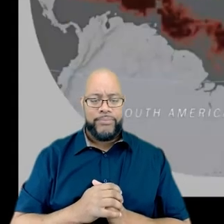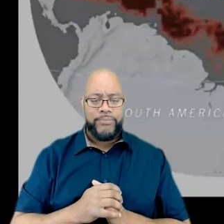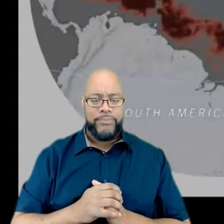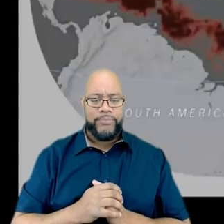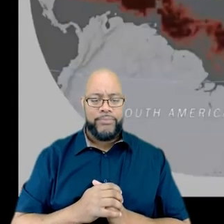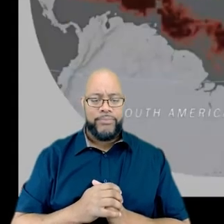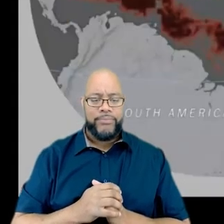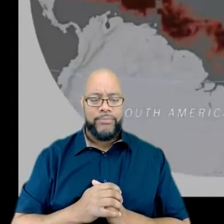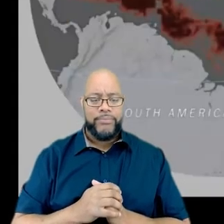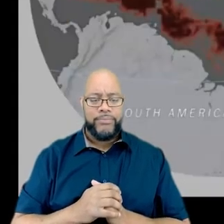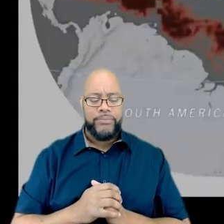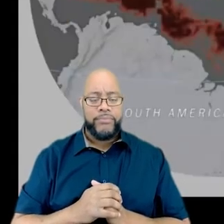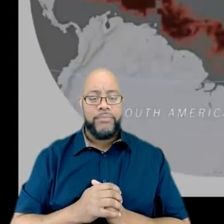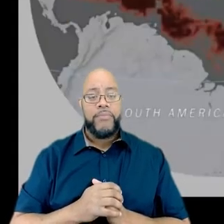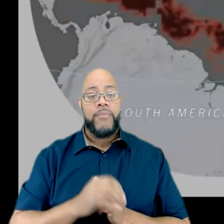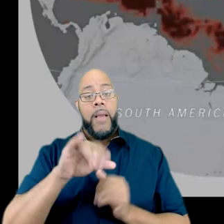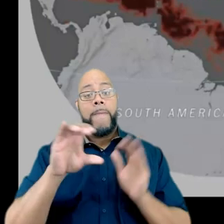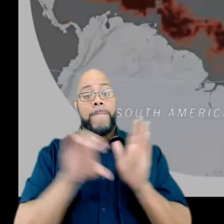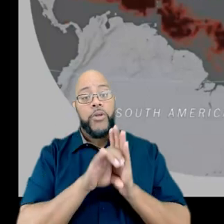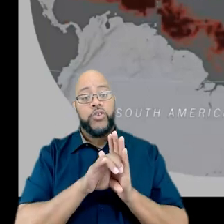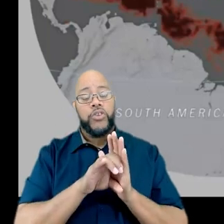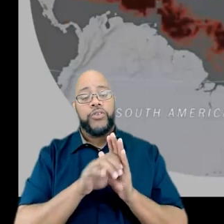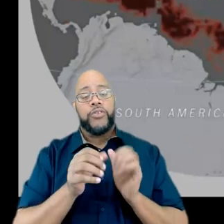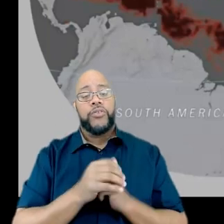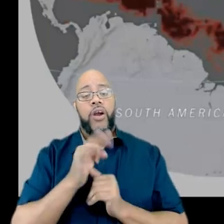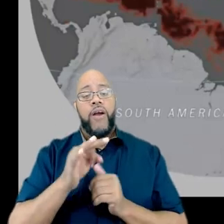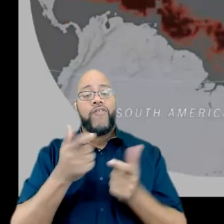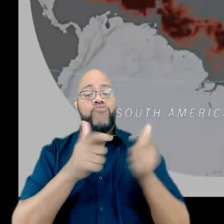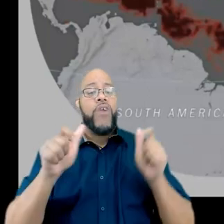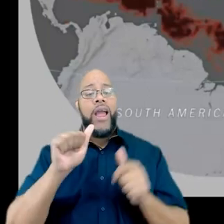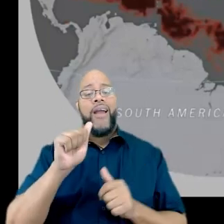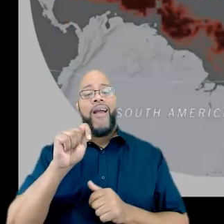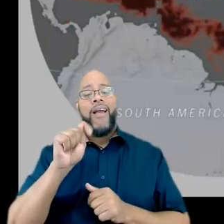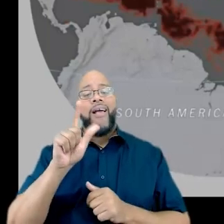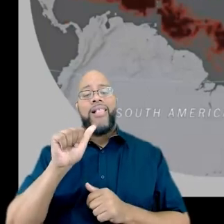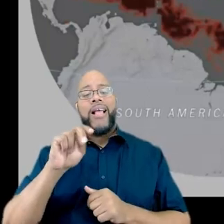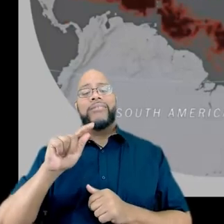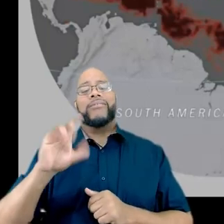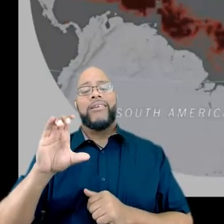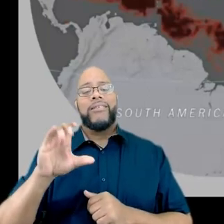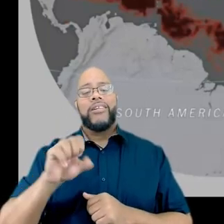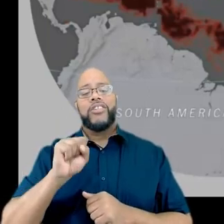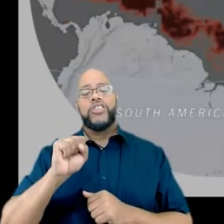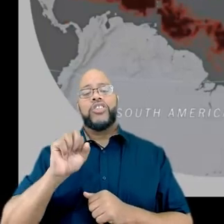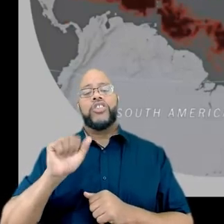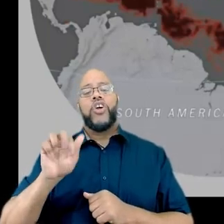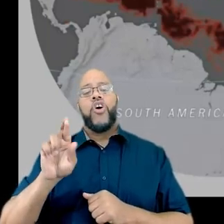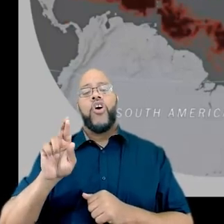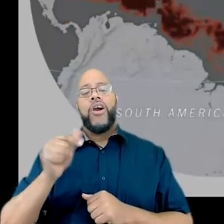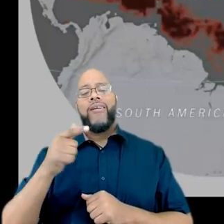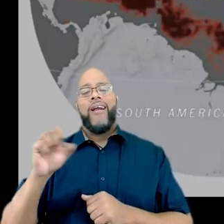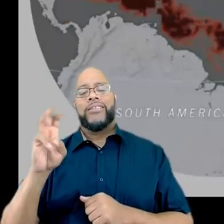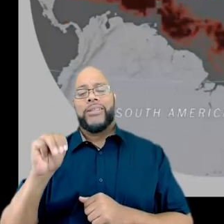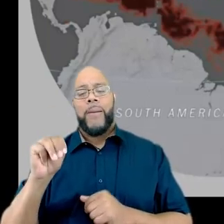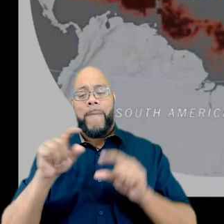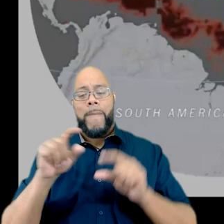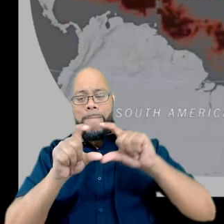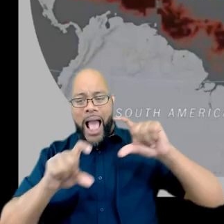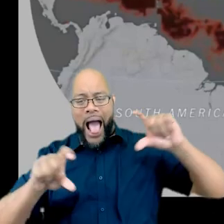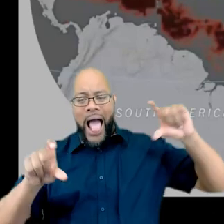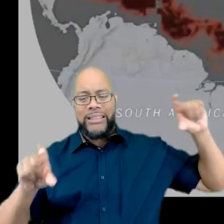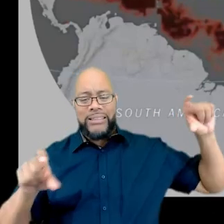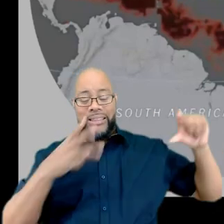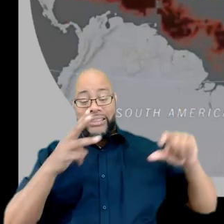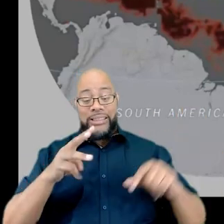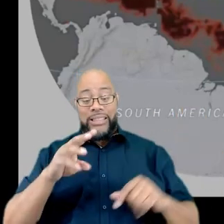And this is just a little photo of the Great Atlantic Sargasm Belt, pretty much. As you'll see from the west coast